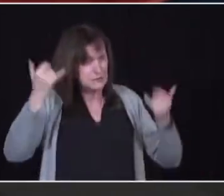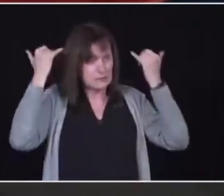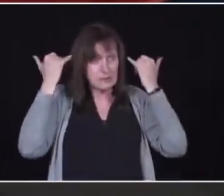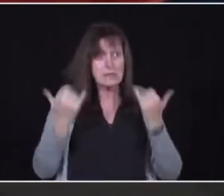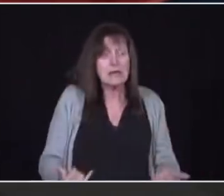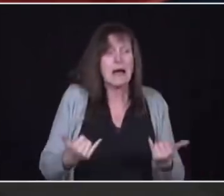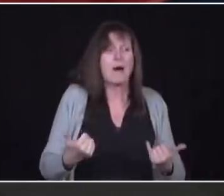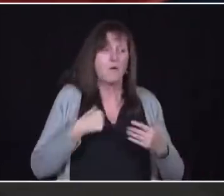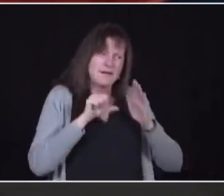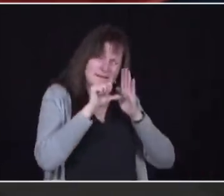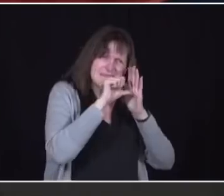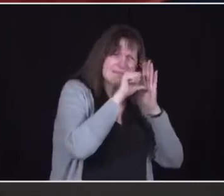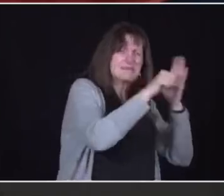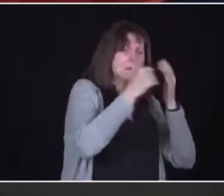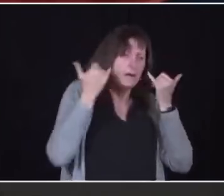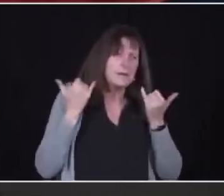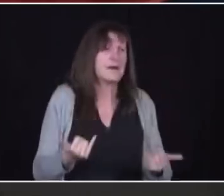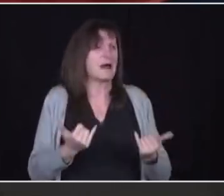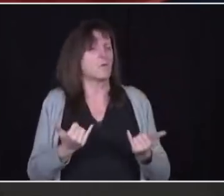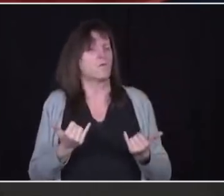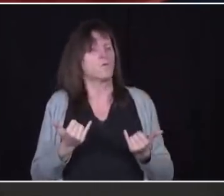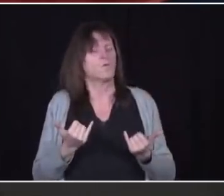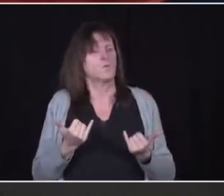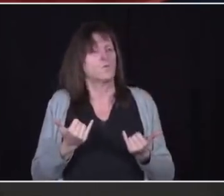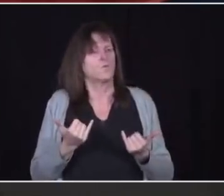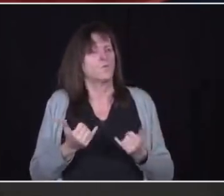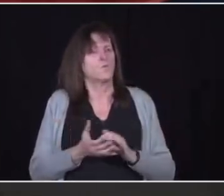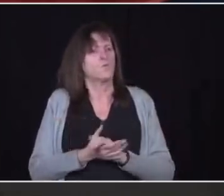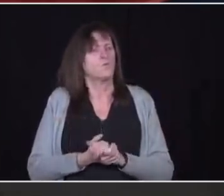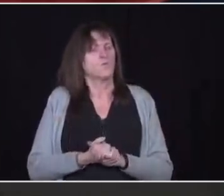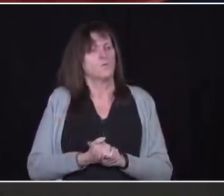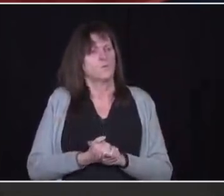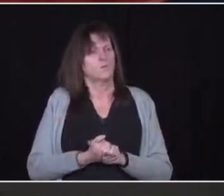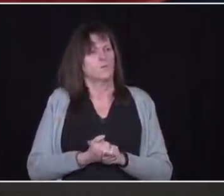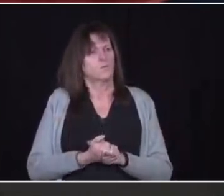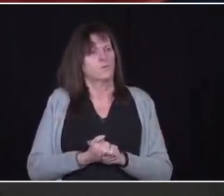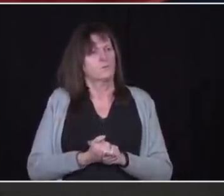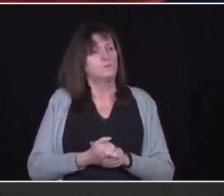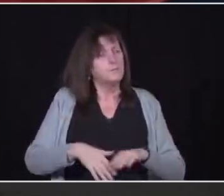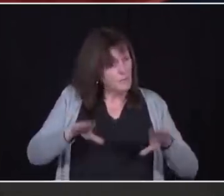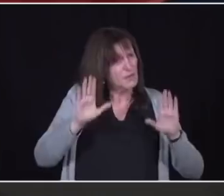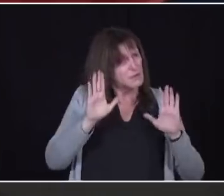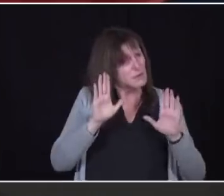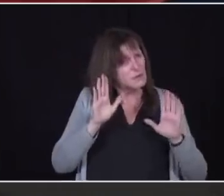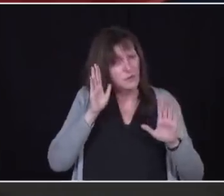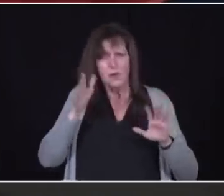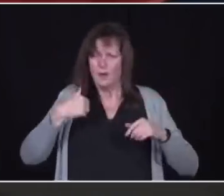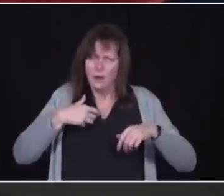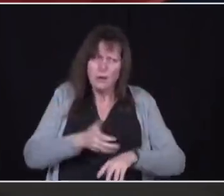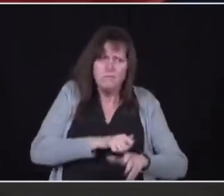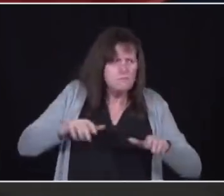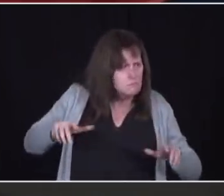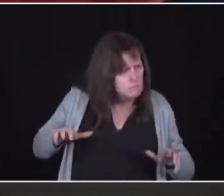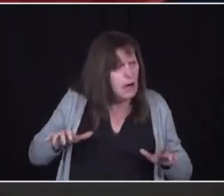We need the vaccines now. In the meantime, we're taking immediate action to build unprecedented capacity in